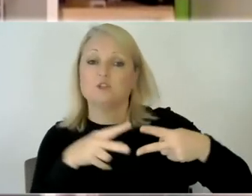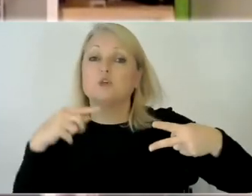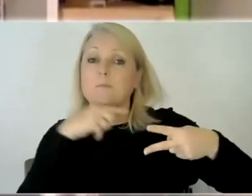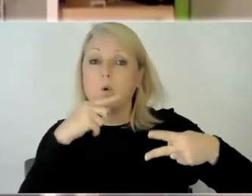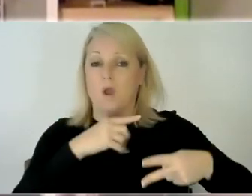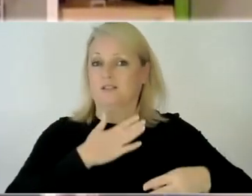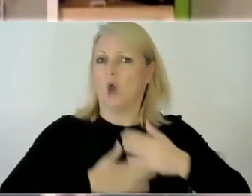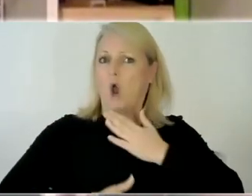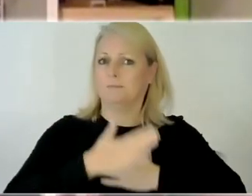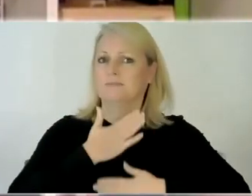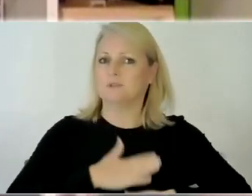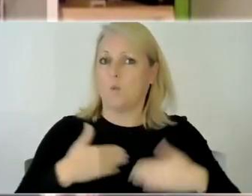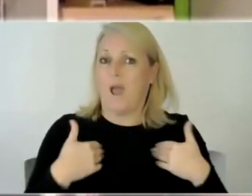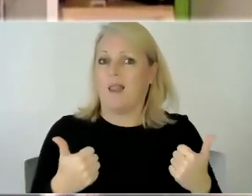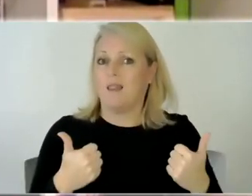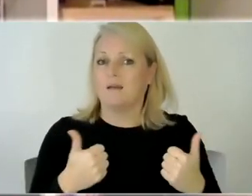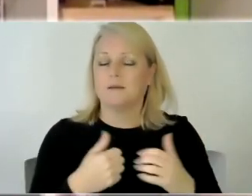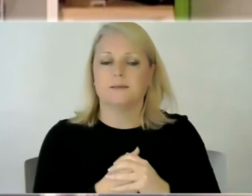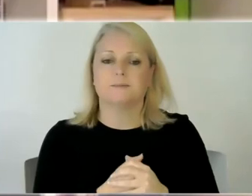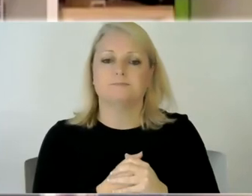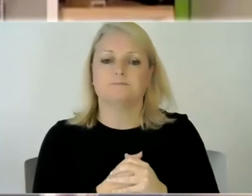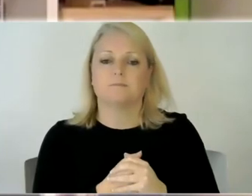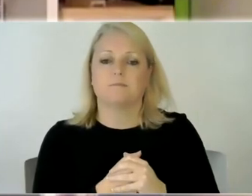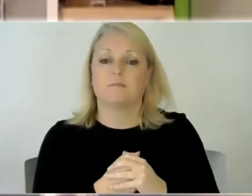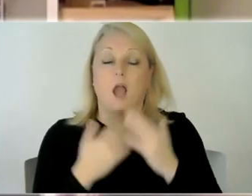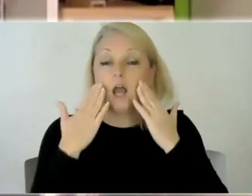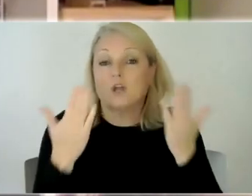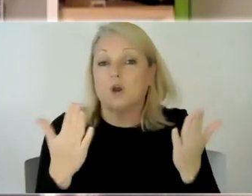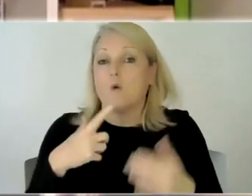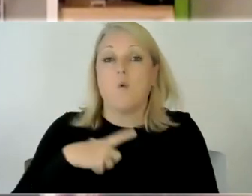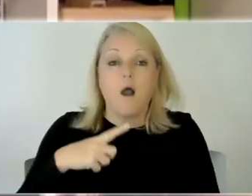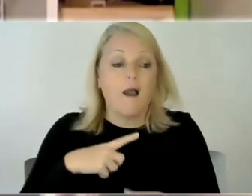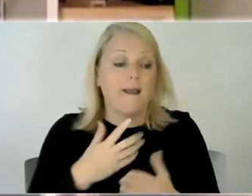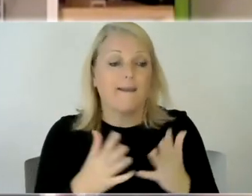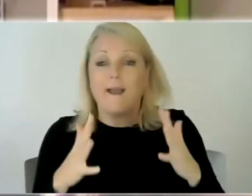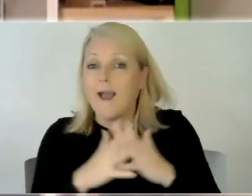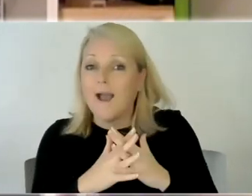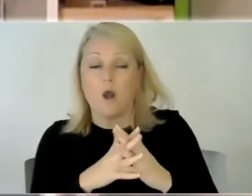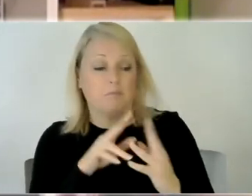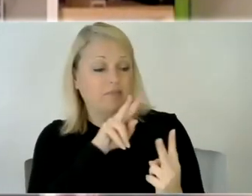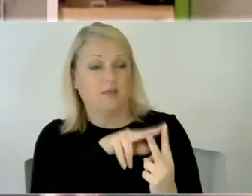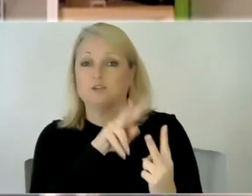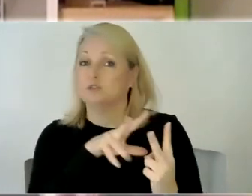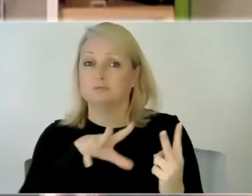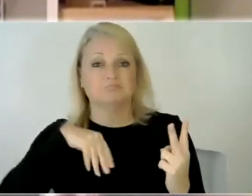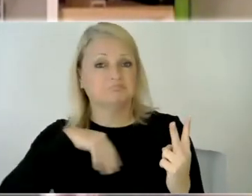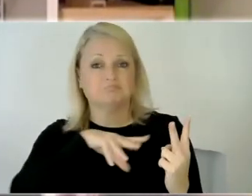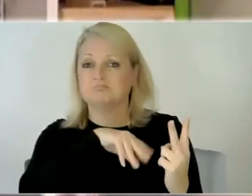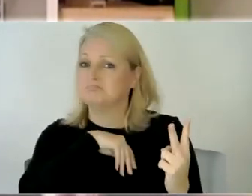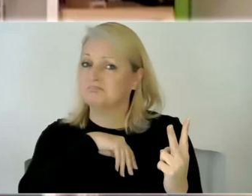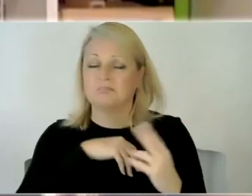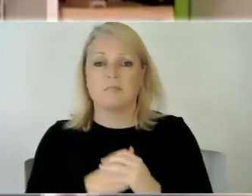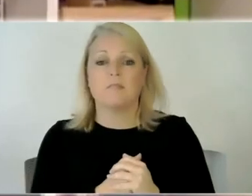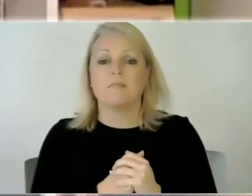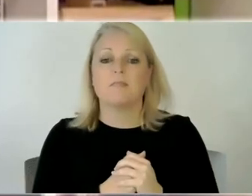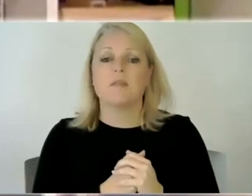um i don't know why or how but they just seemed to after sort of i